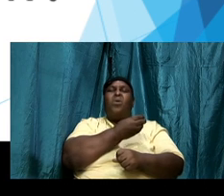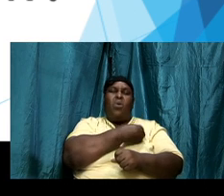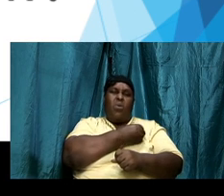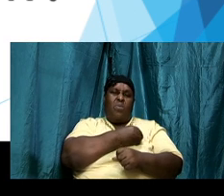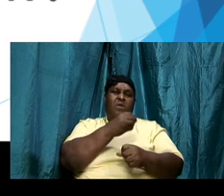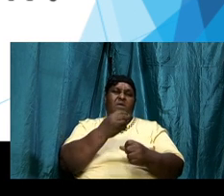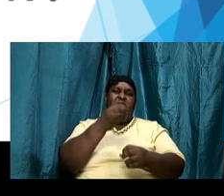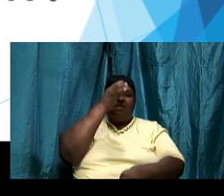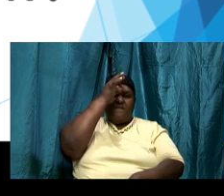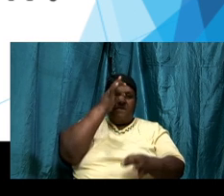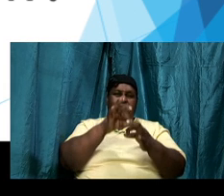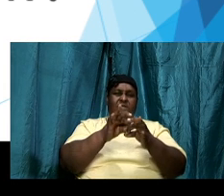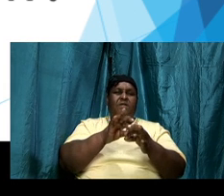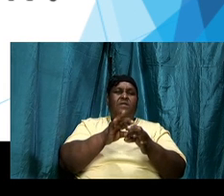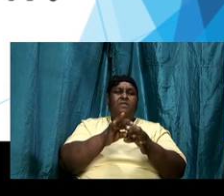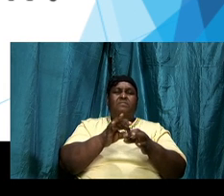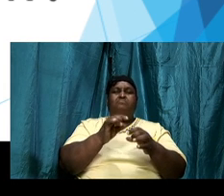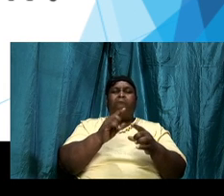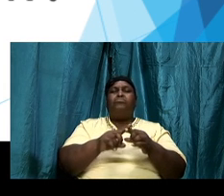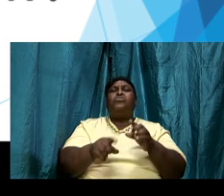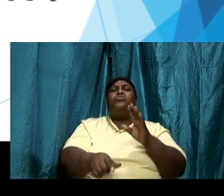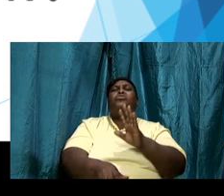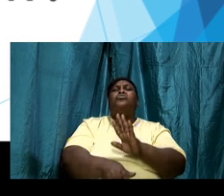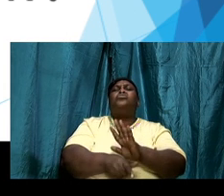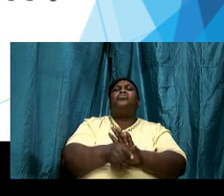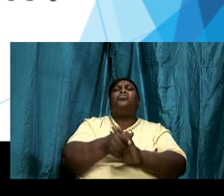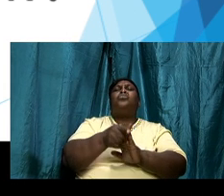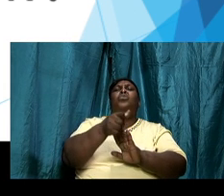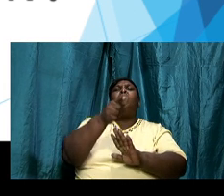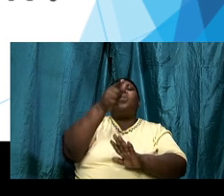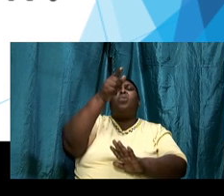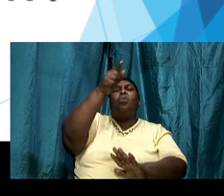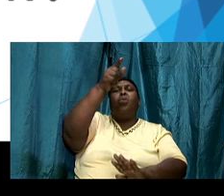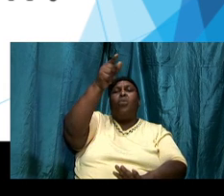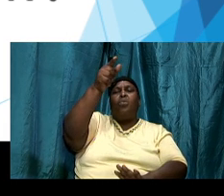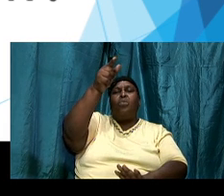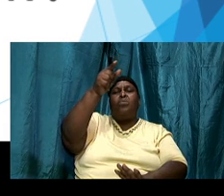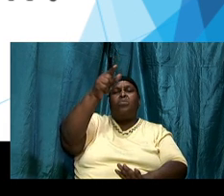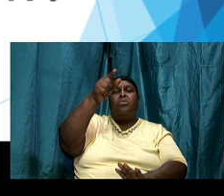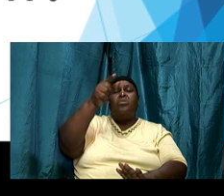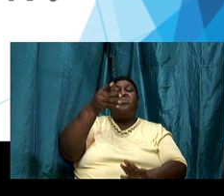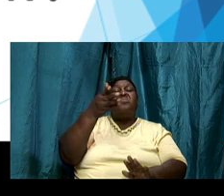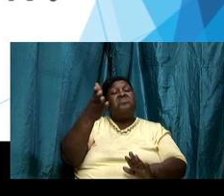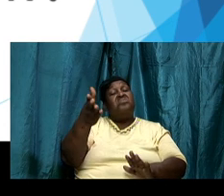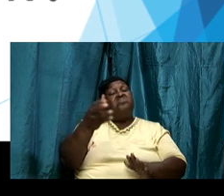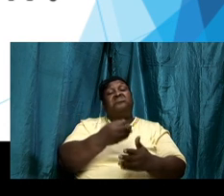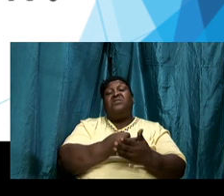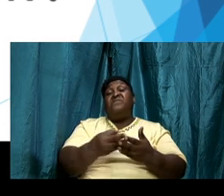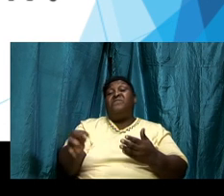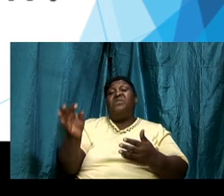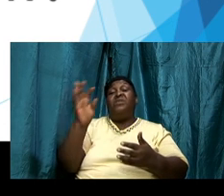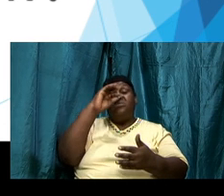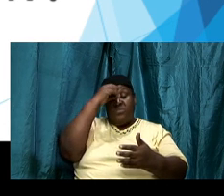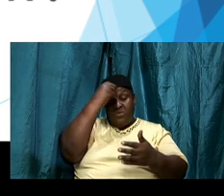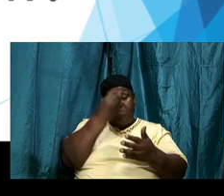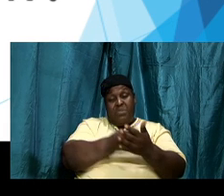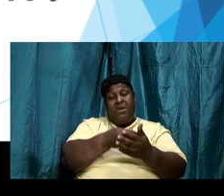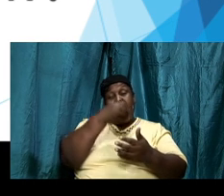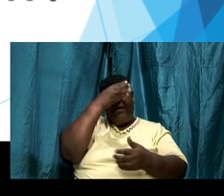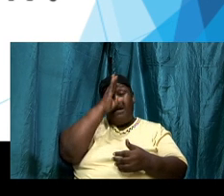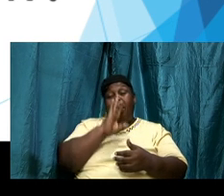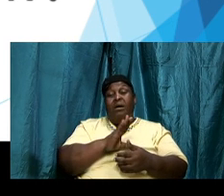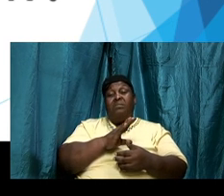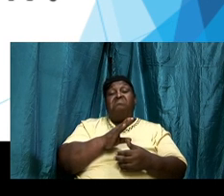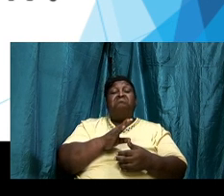grow those that fail to obey God those that fail to believe God